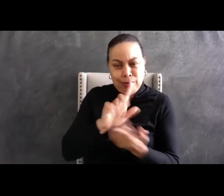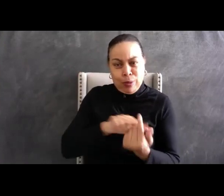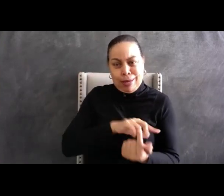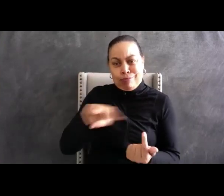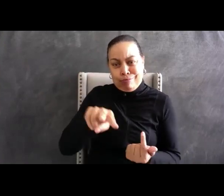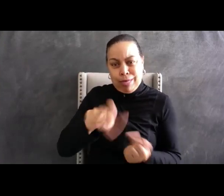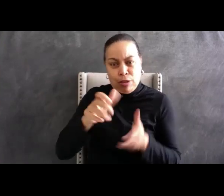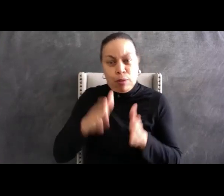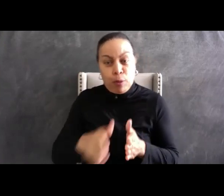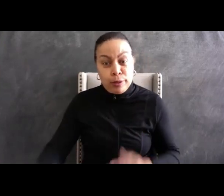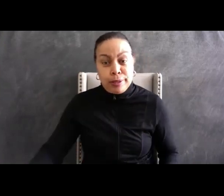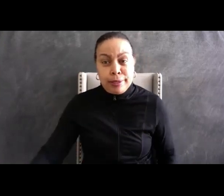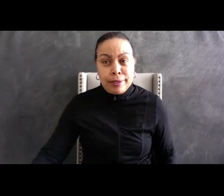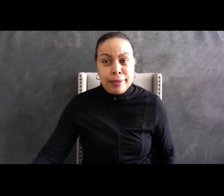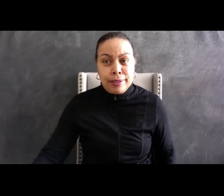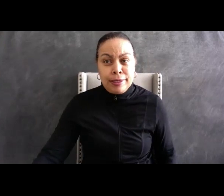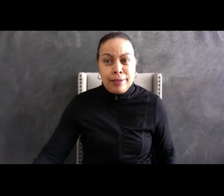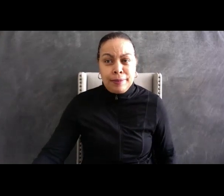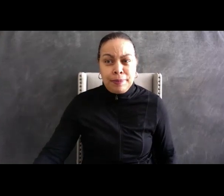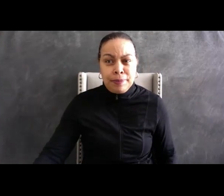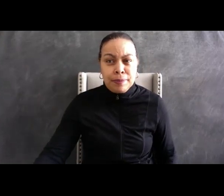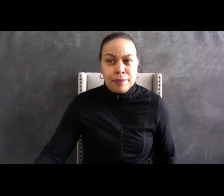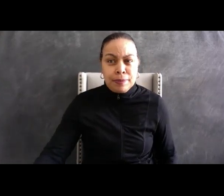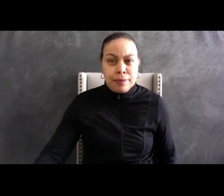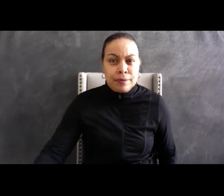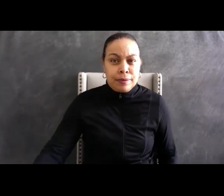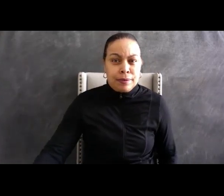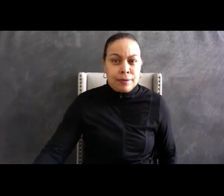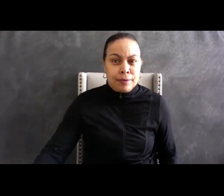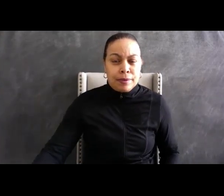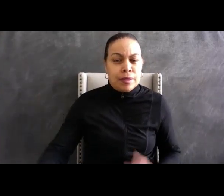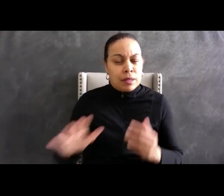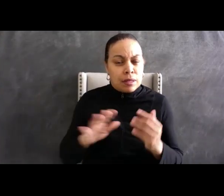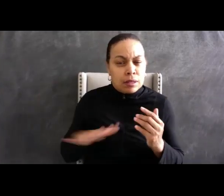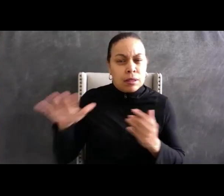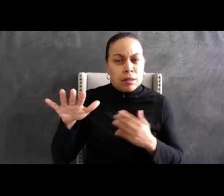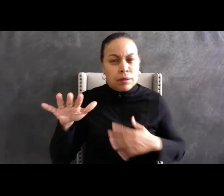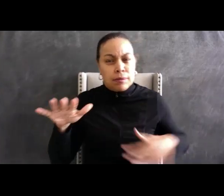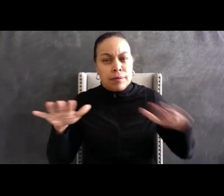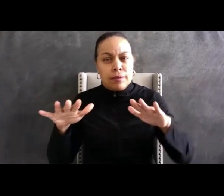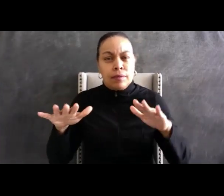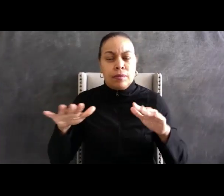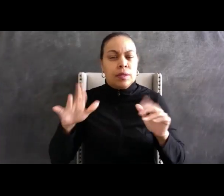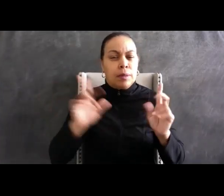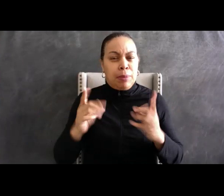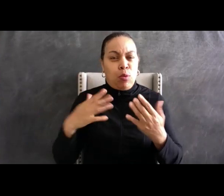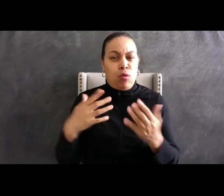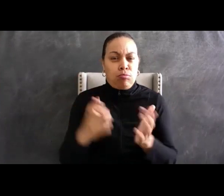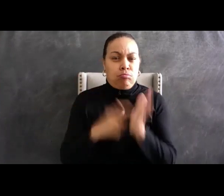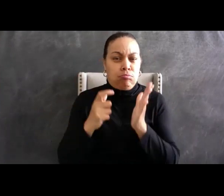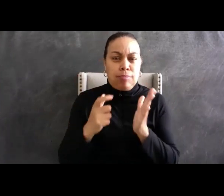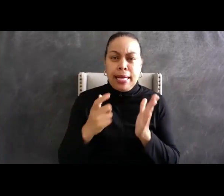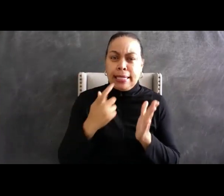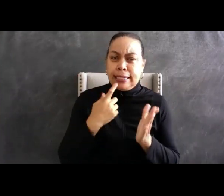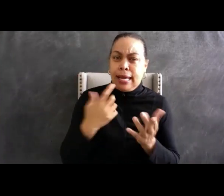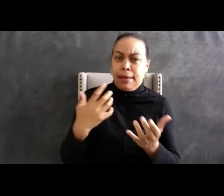and dismantle the police departments in response. There is a strong sentiment behind this demand for